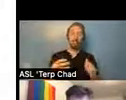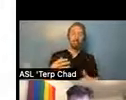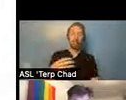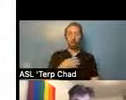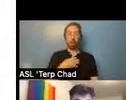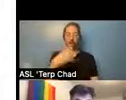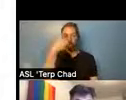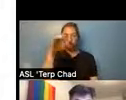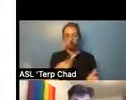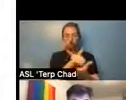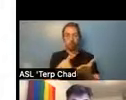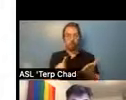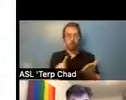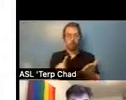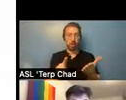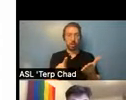intervention.